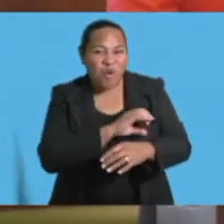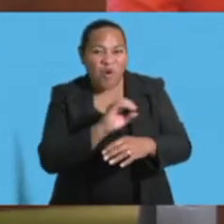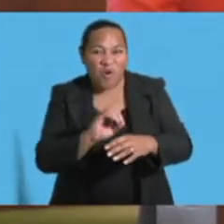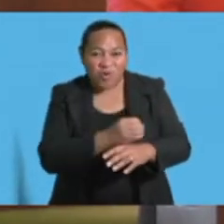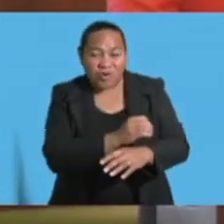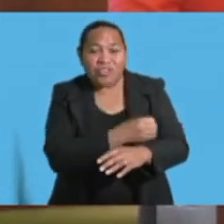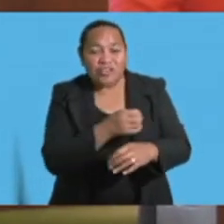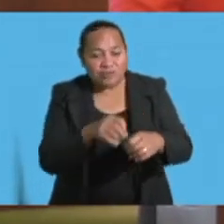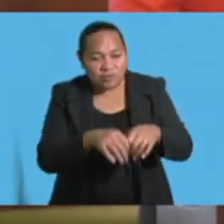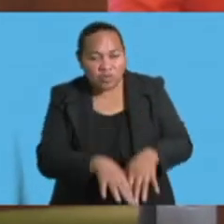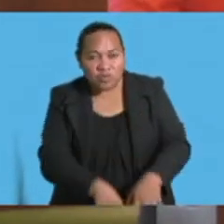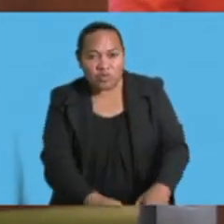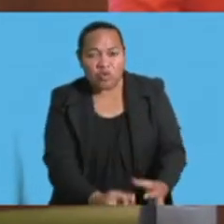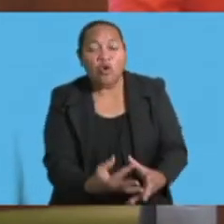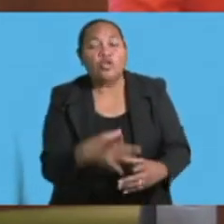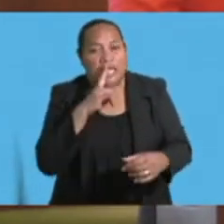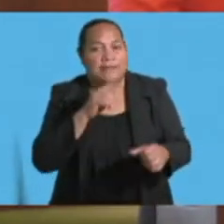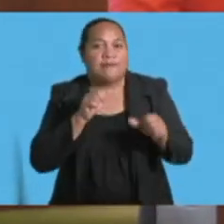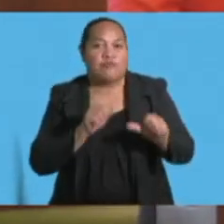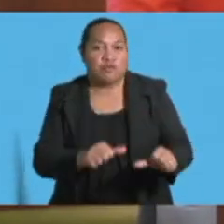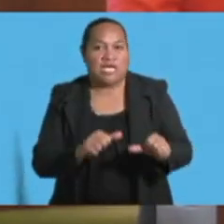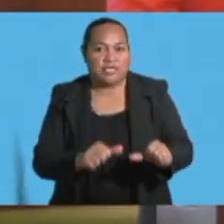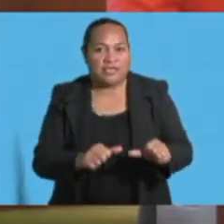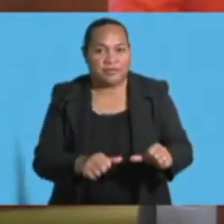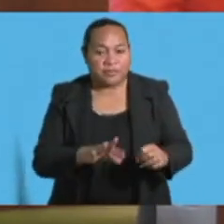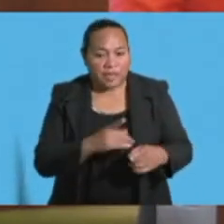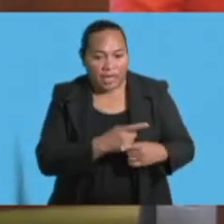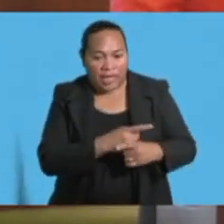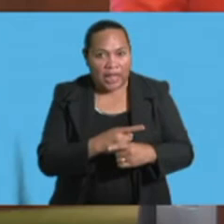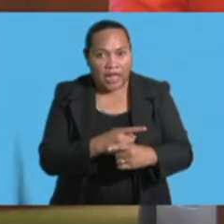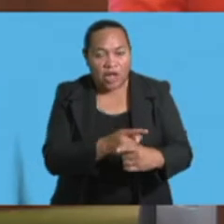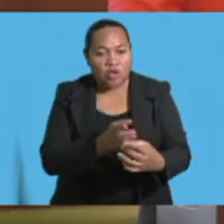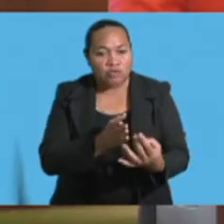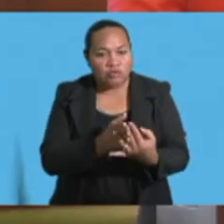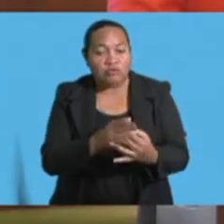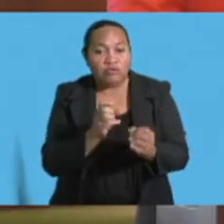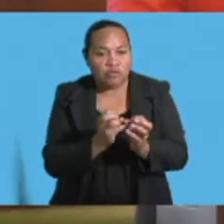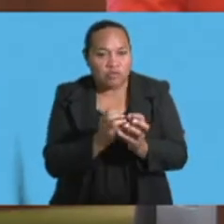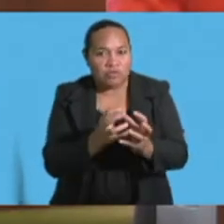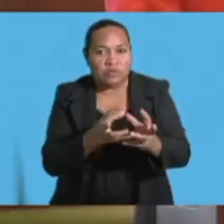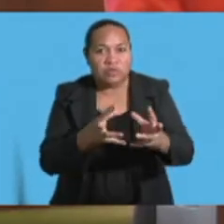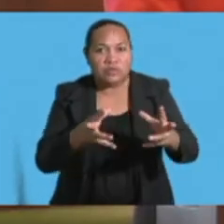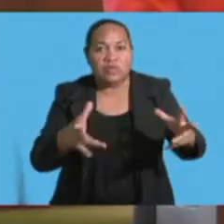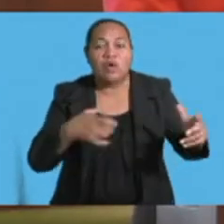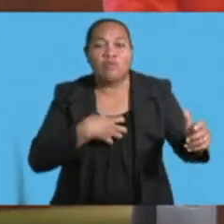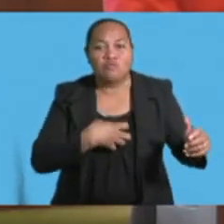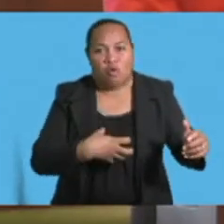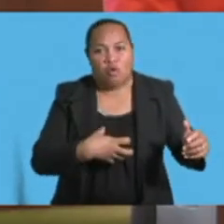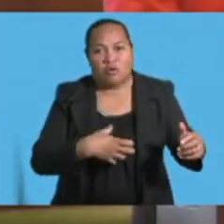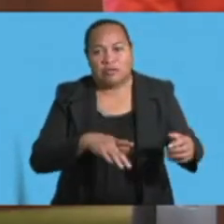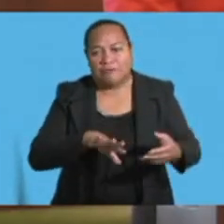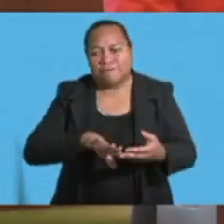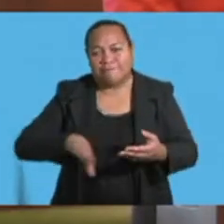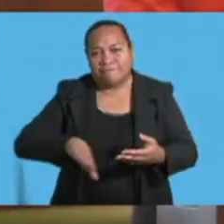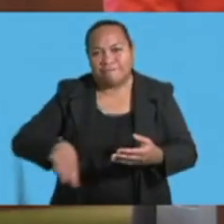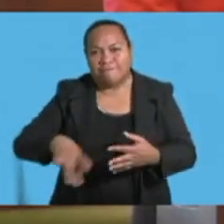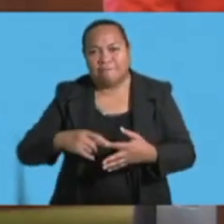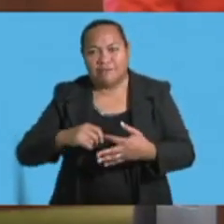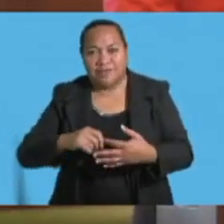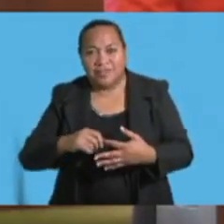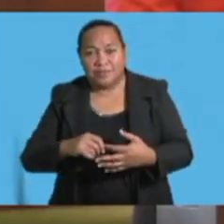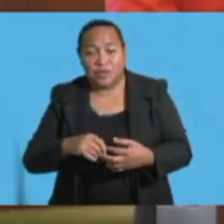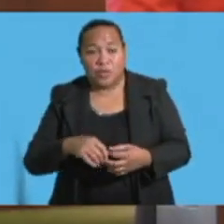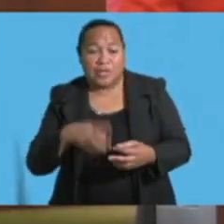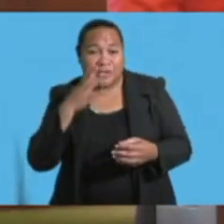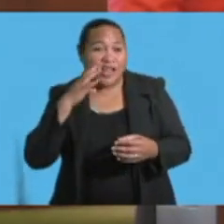species are not only protected, but also guided through a pathway to flourish. While we educate and raise awareness, we